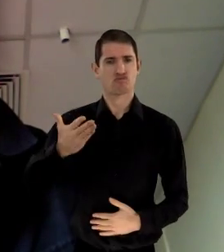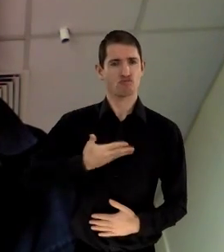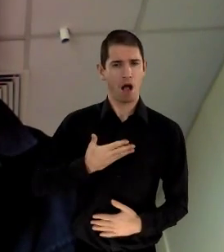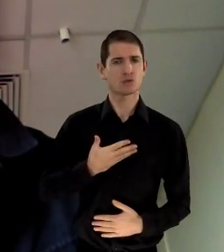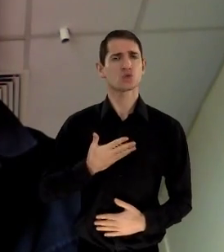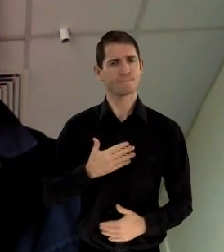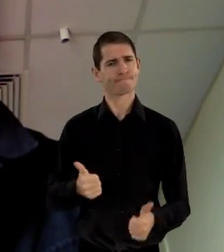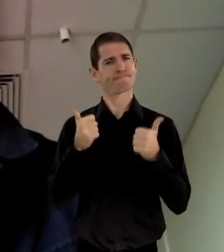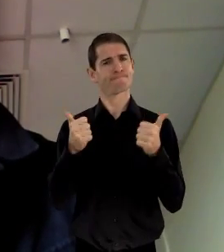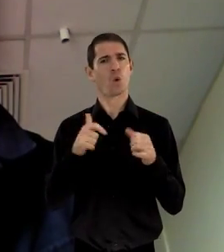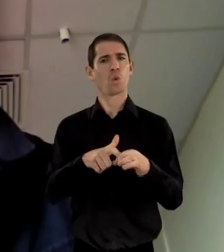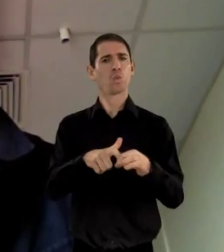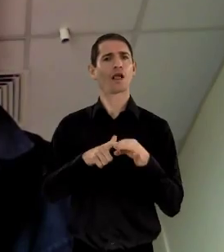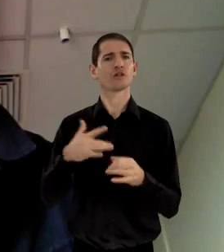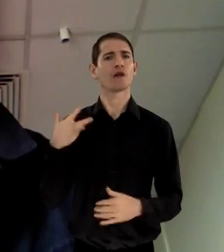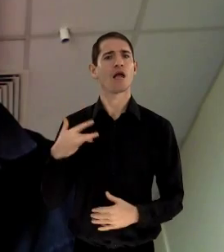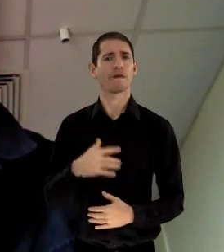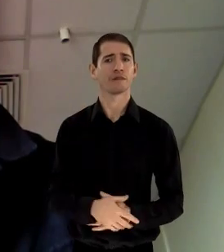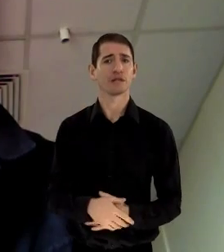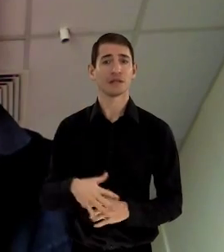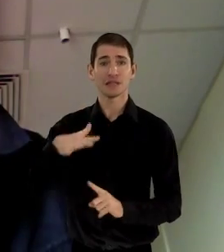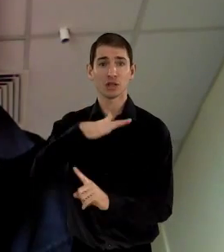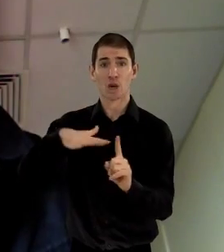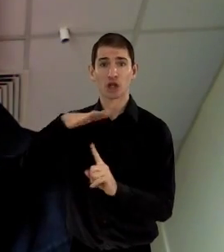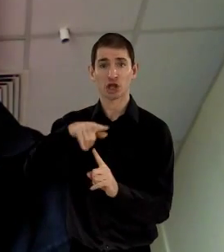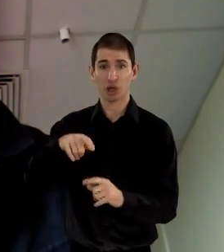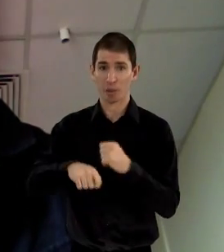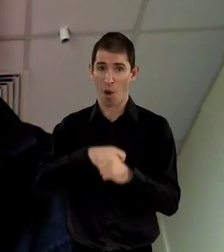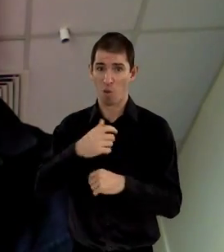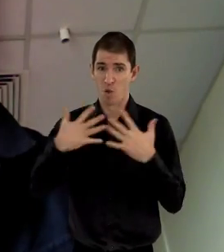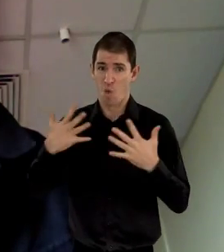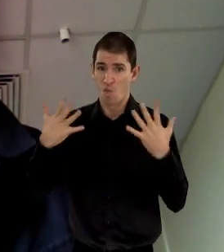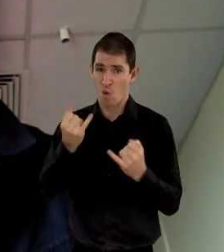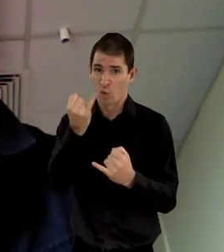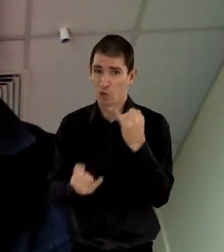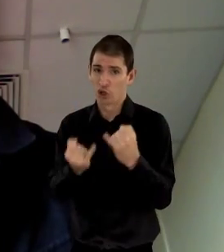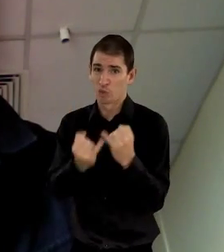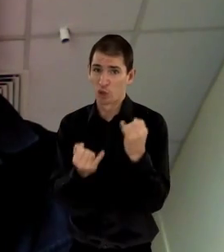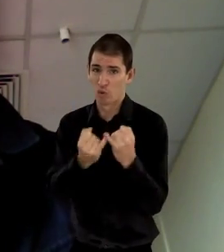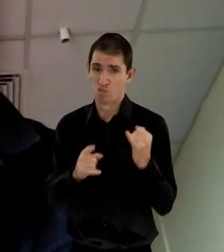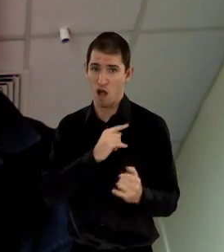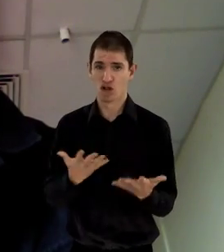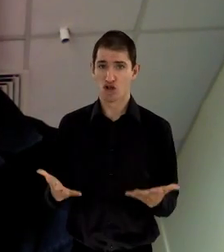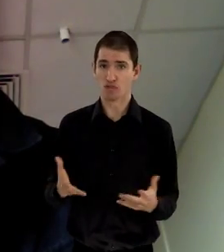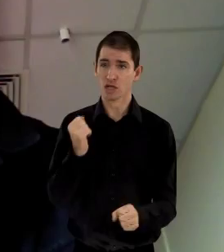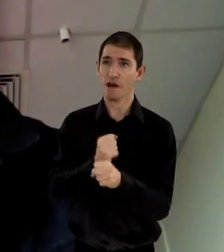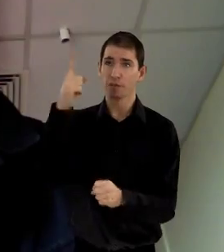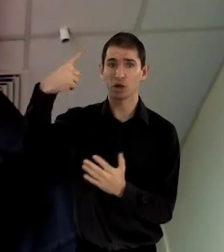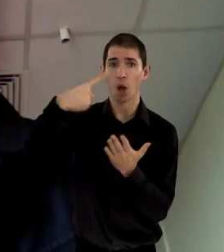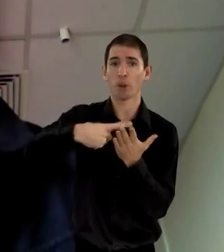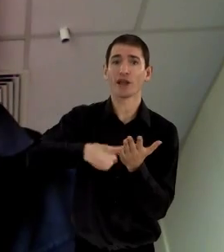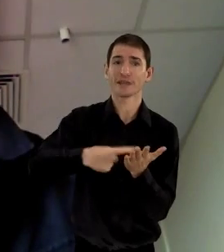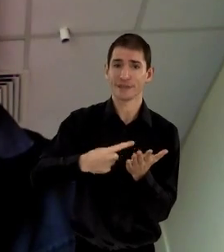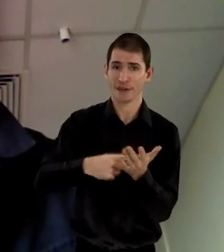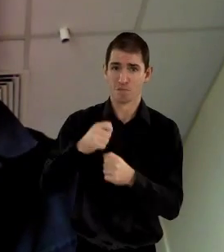like everybody else in the sense they have a right to a decent quality of life,